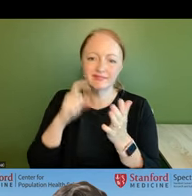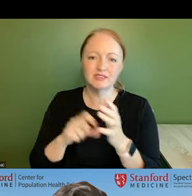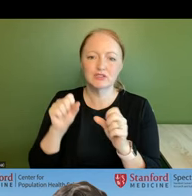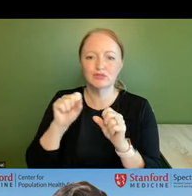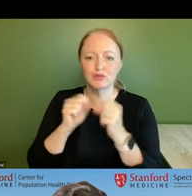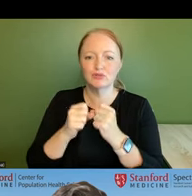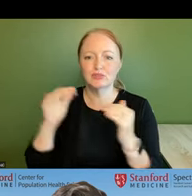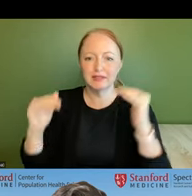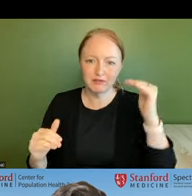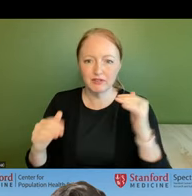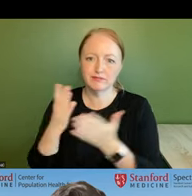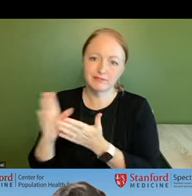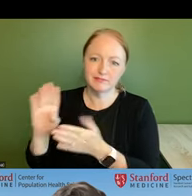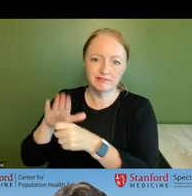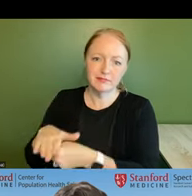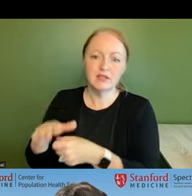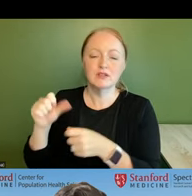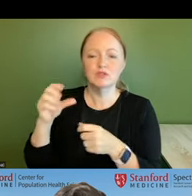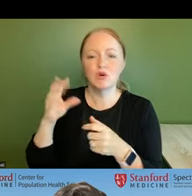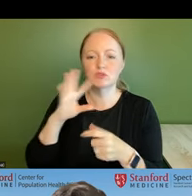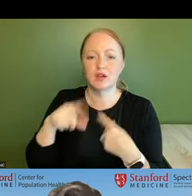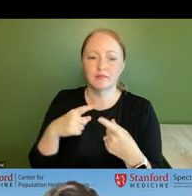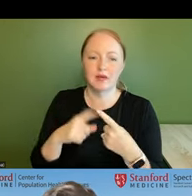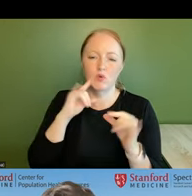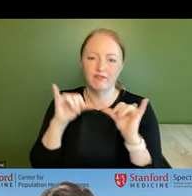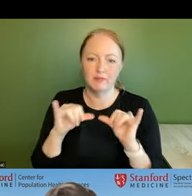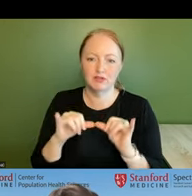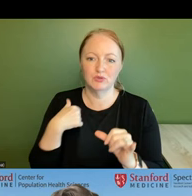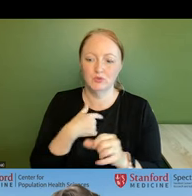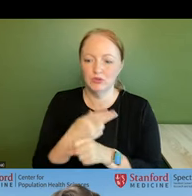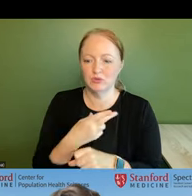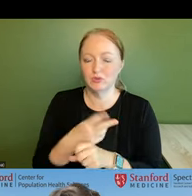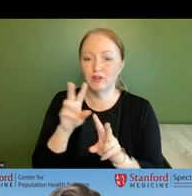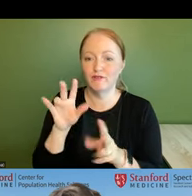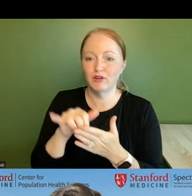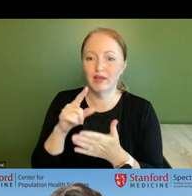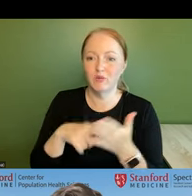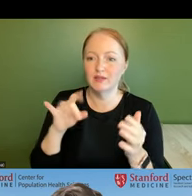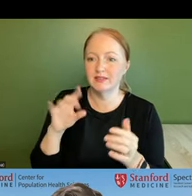david's going to talk about uh one of these indices uh in detail so really looking forward to working